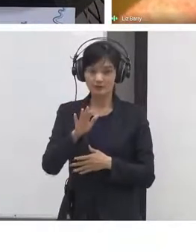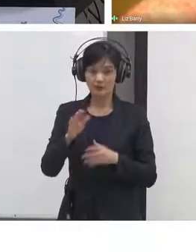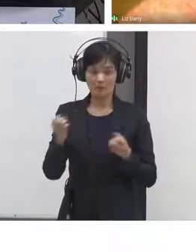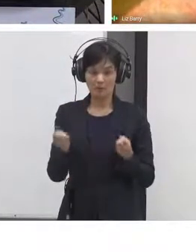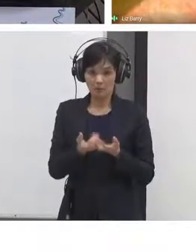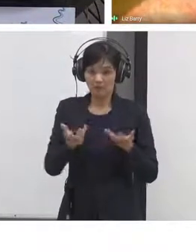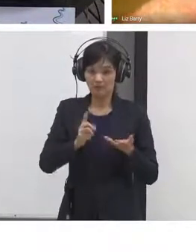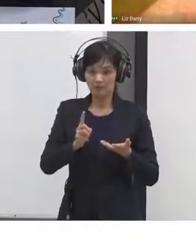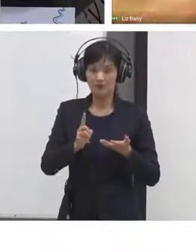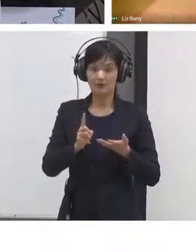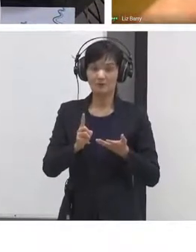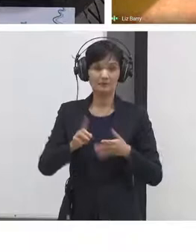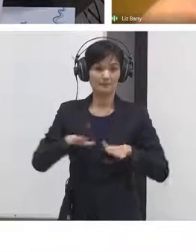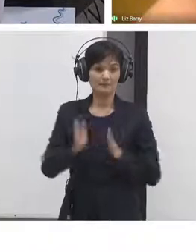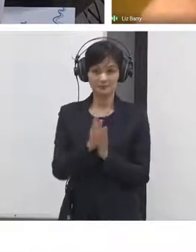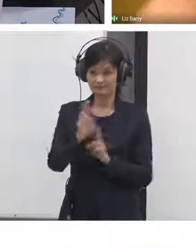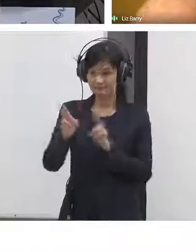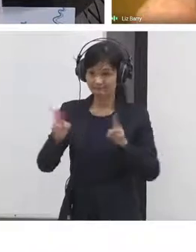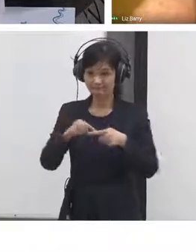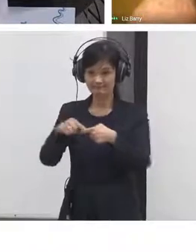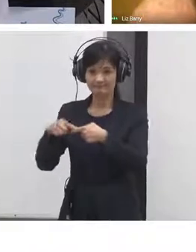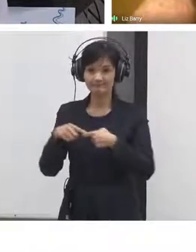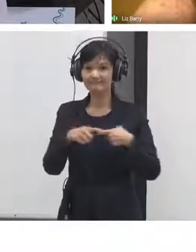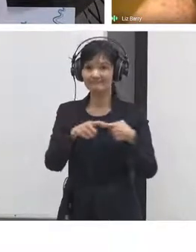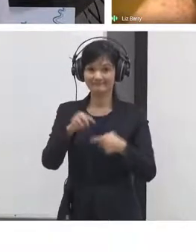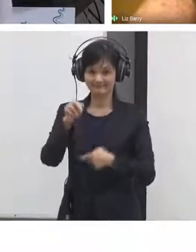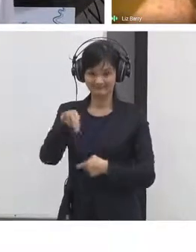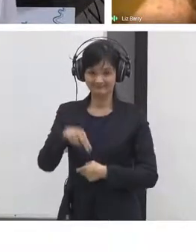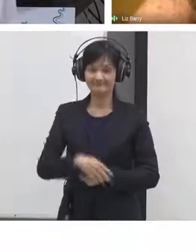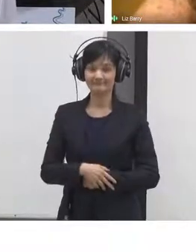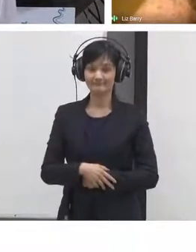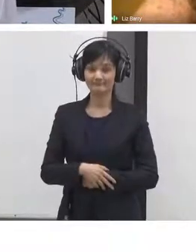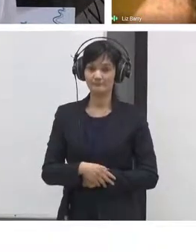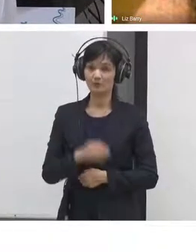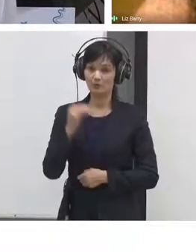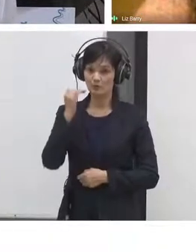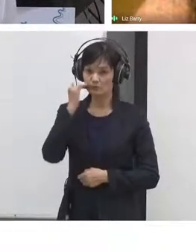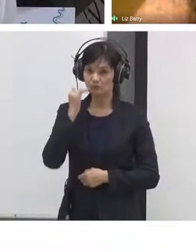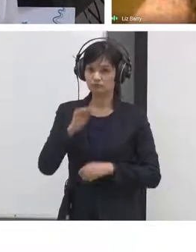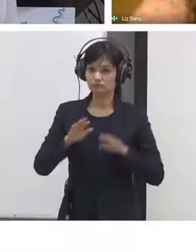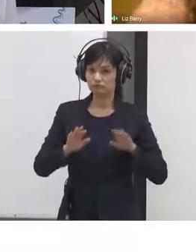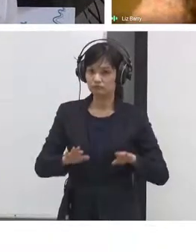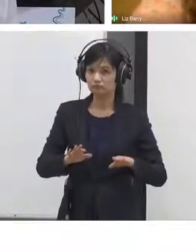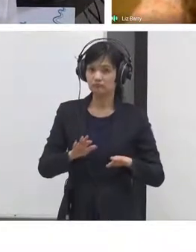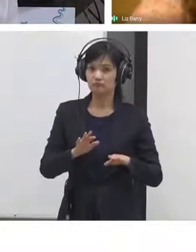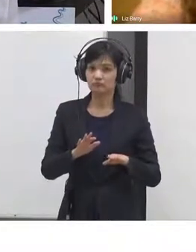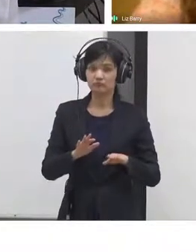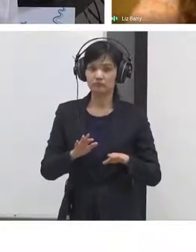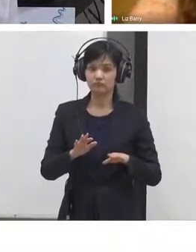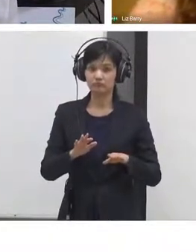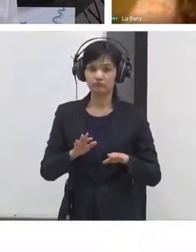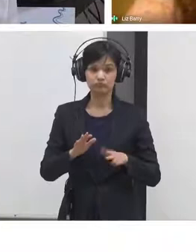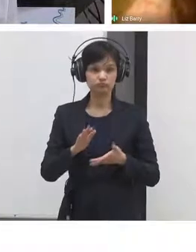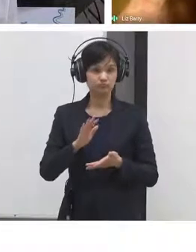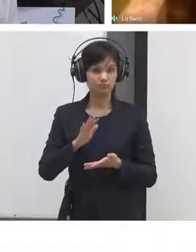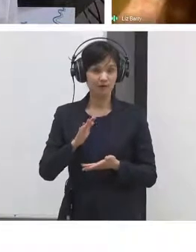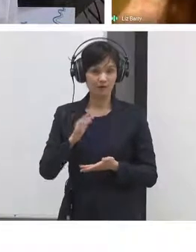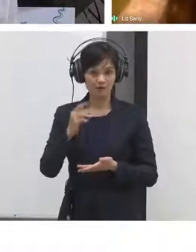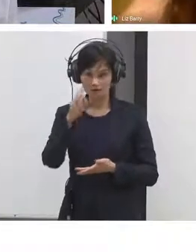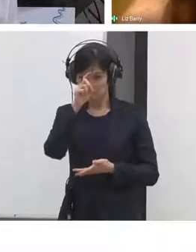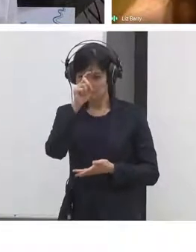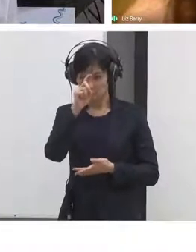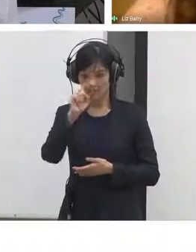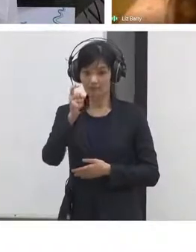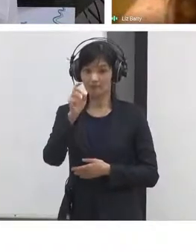either from deciding how to get this rebellion accomplished or stress from confronting